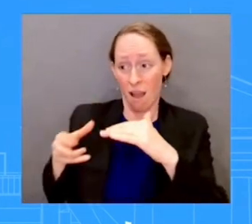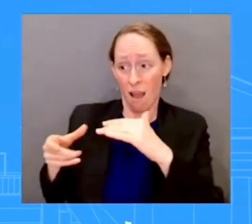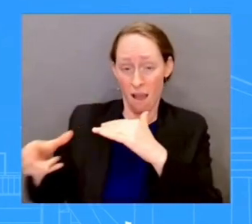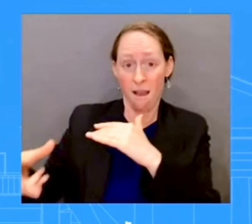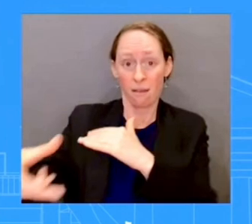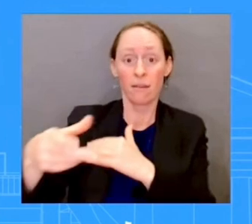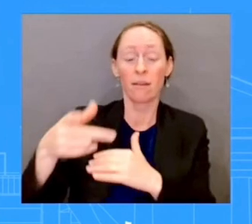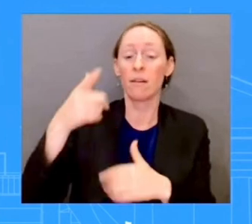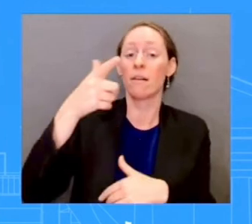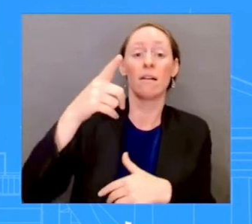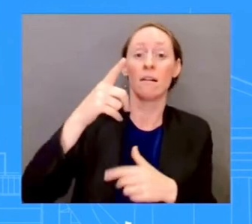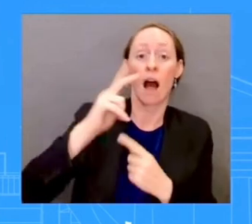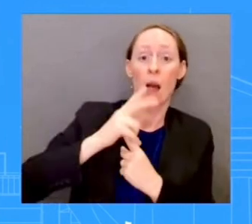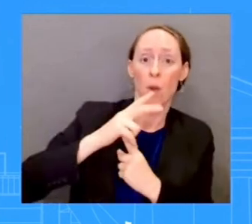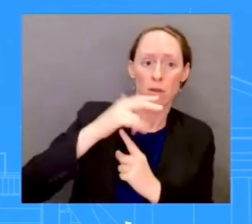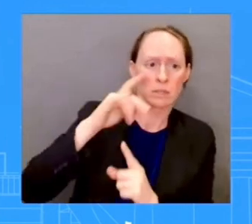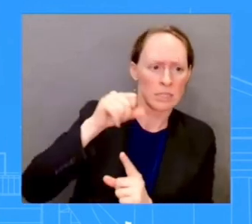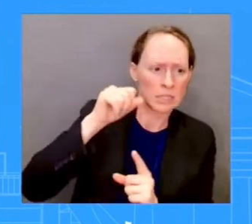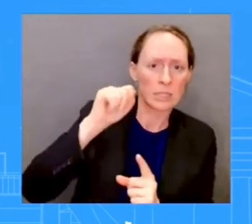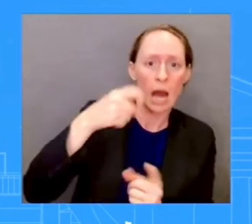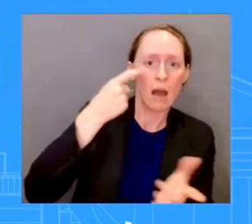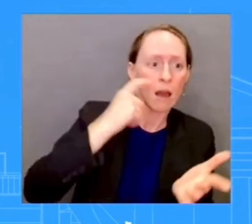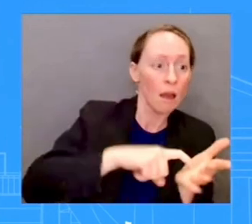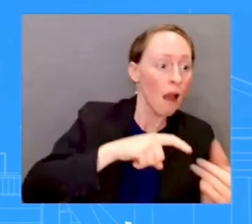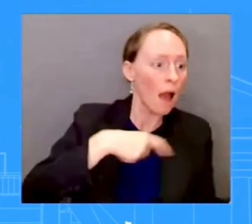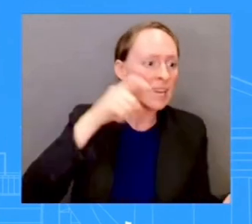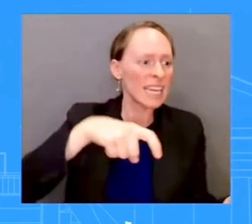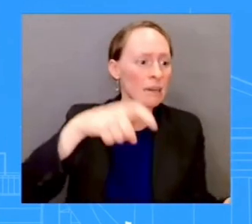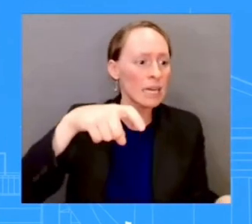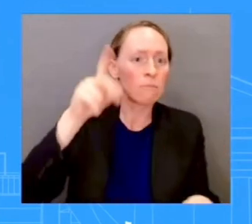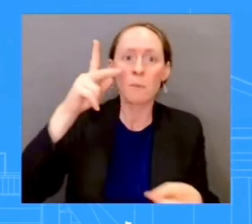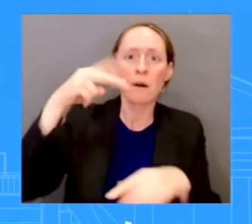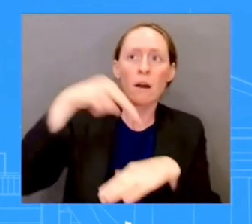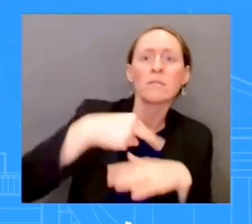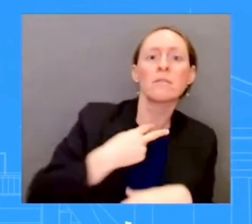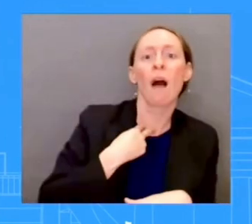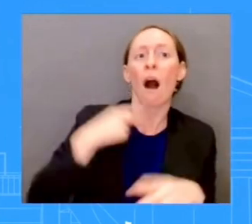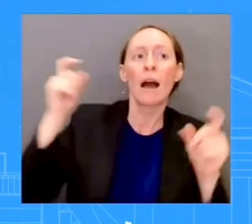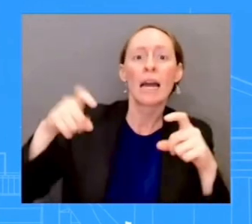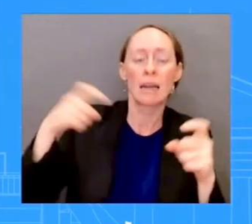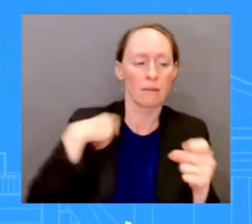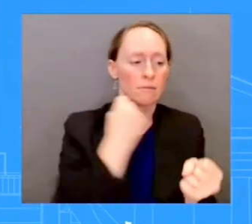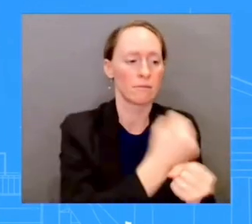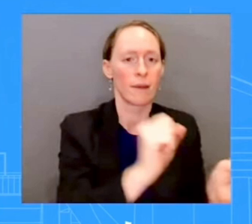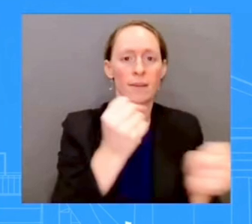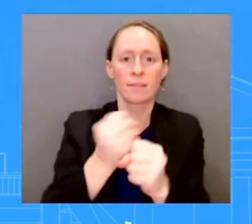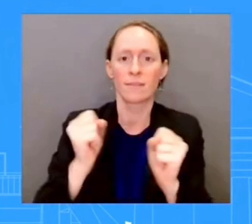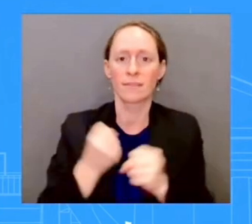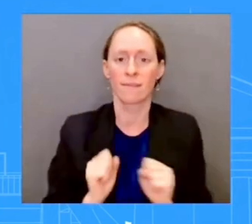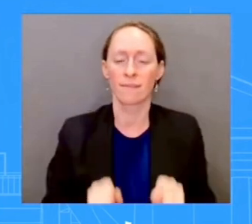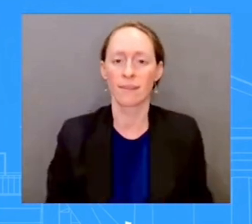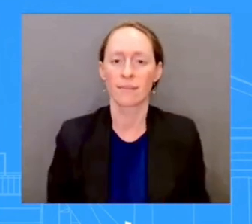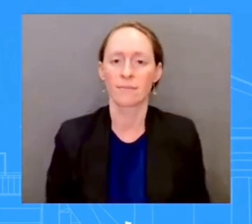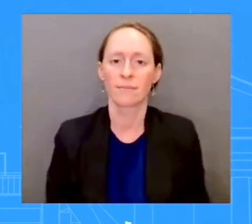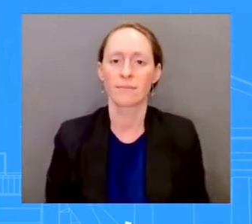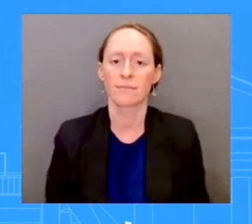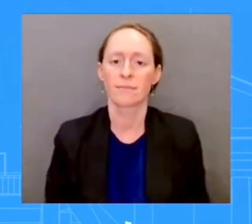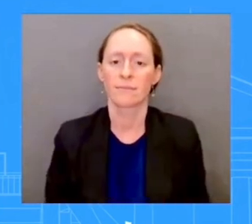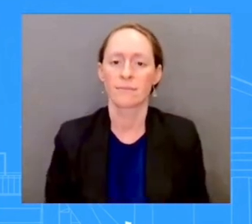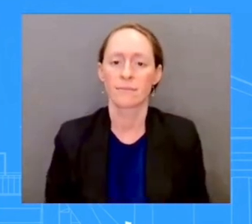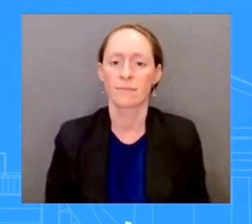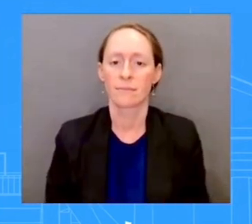just visit FEMA. The reason he went over there was principally to thank the personnel there on the floor of the National Response